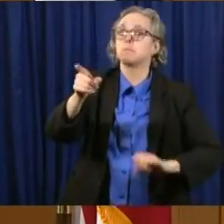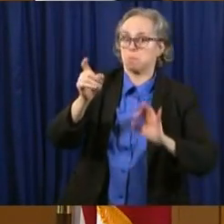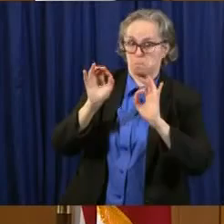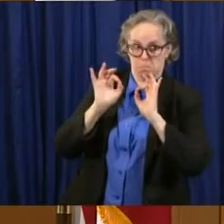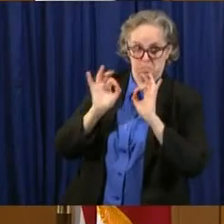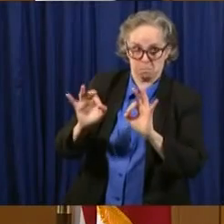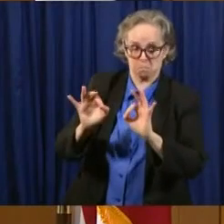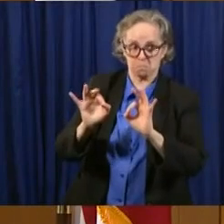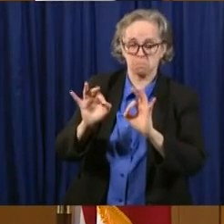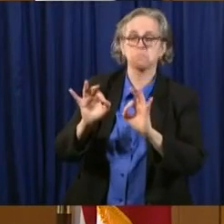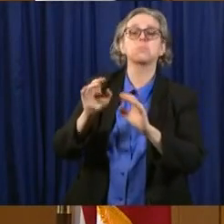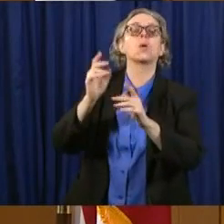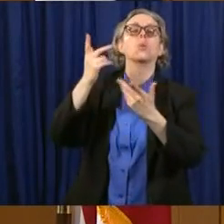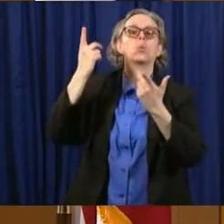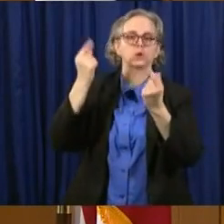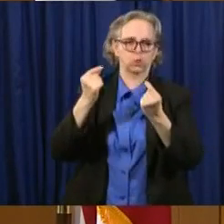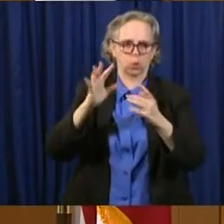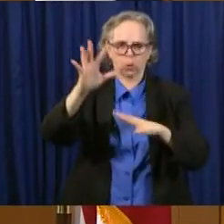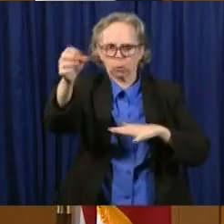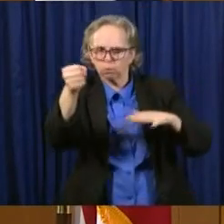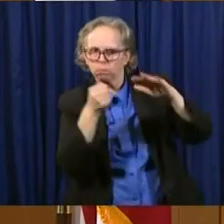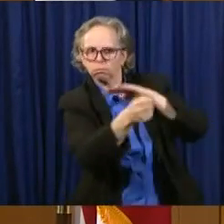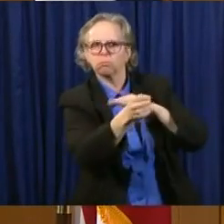those results. Um,